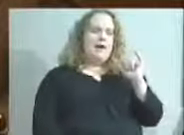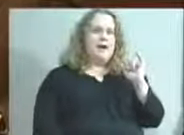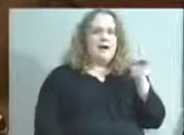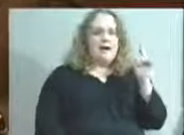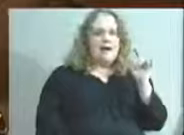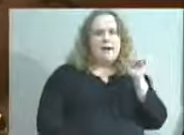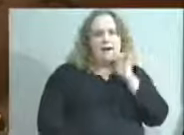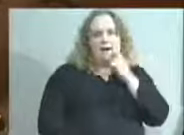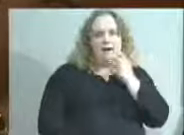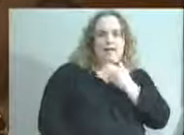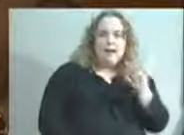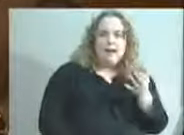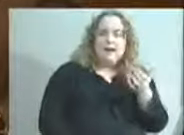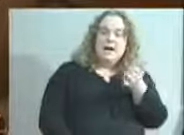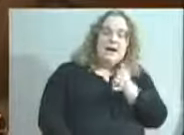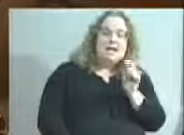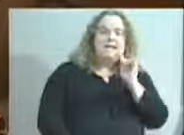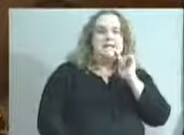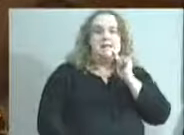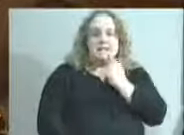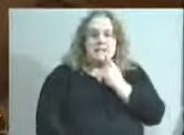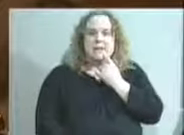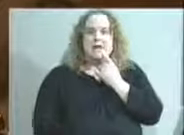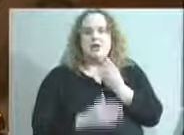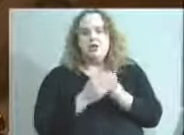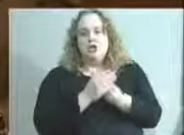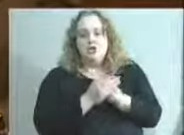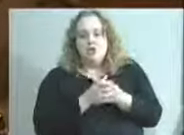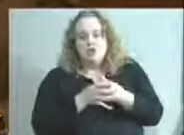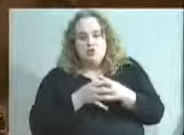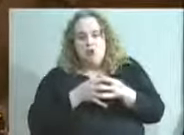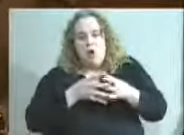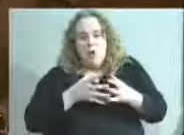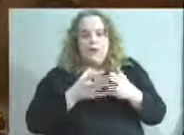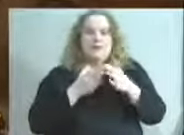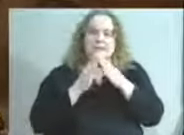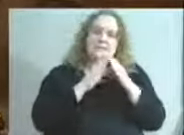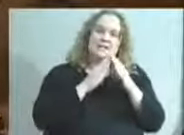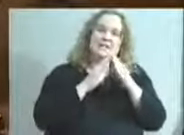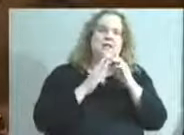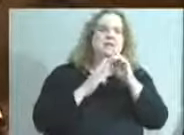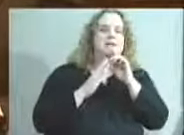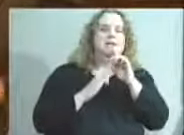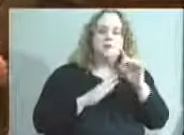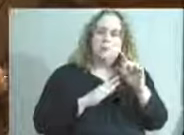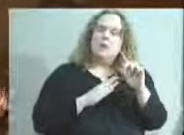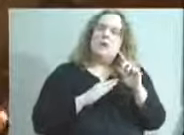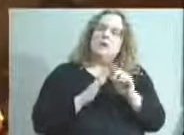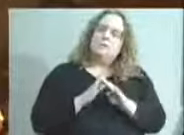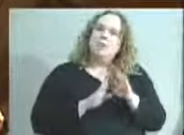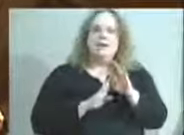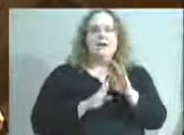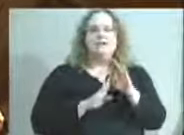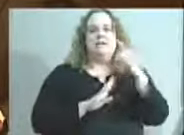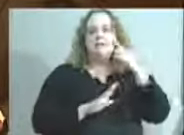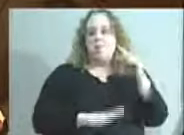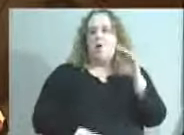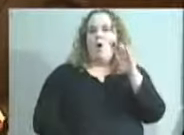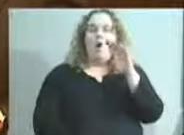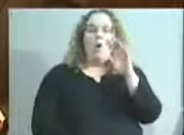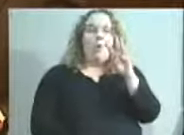any serious growing city is progressive when it comes to environmental responsibility and broadband. So let's be loud about that. do it.